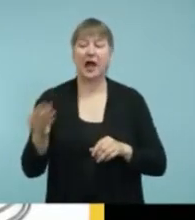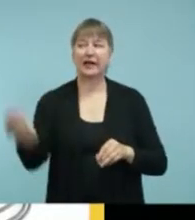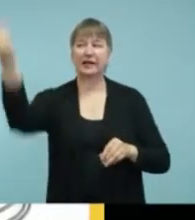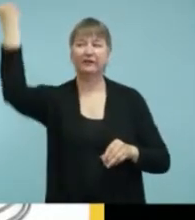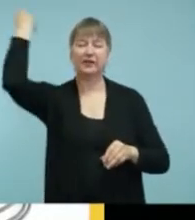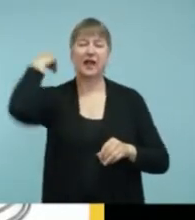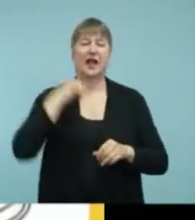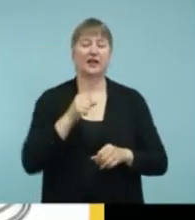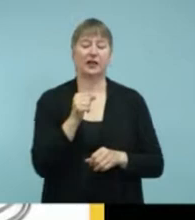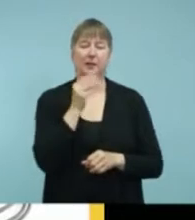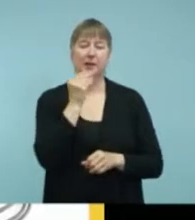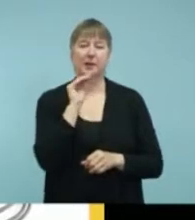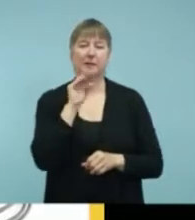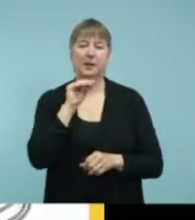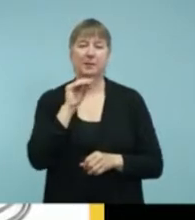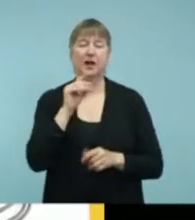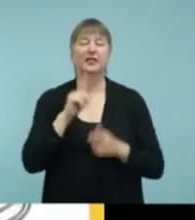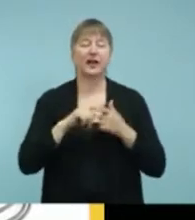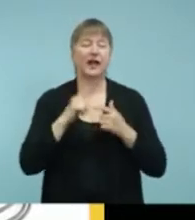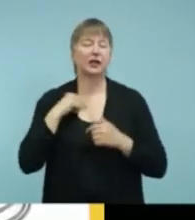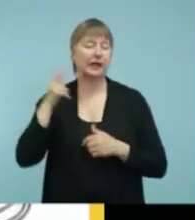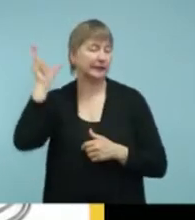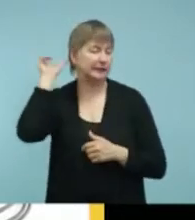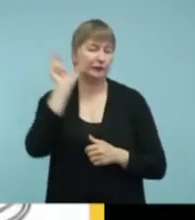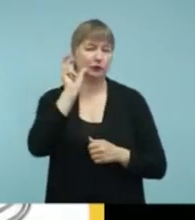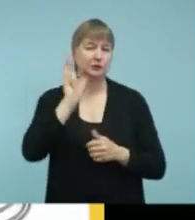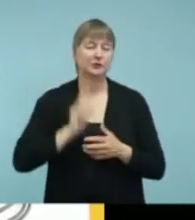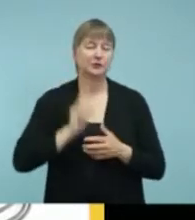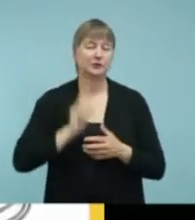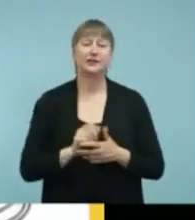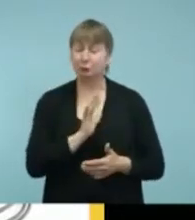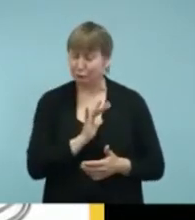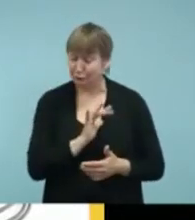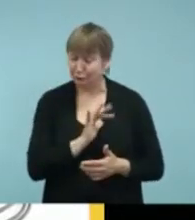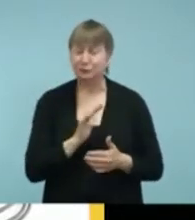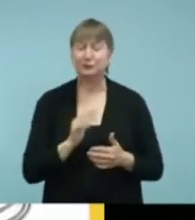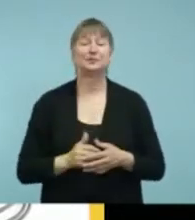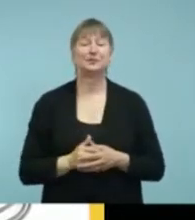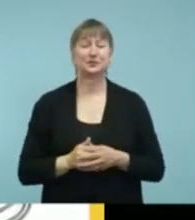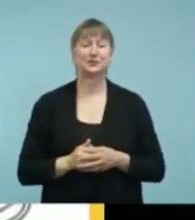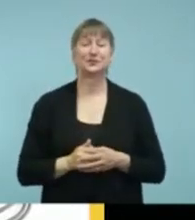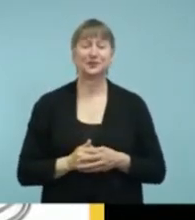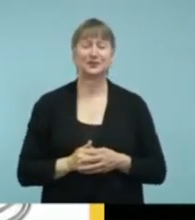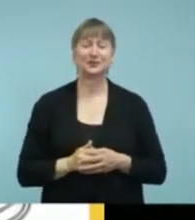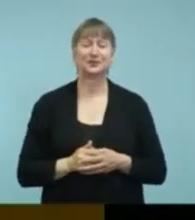I am able to hear. So it's a pretty cool little product. Okay, next slide.